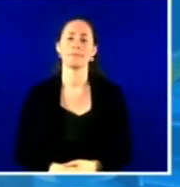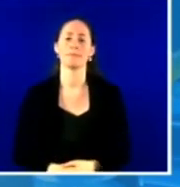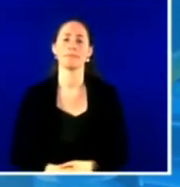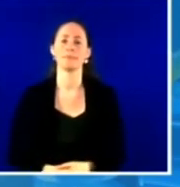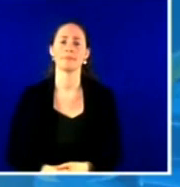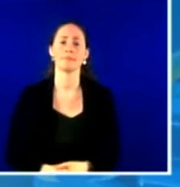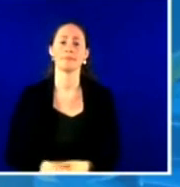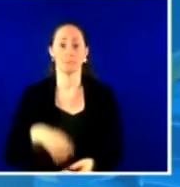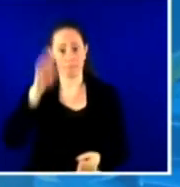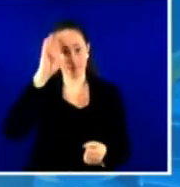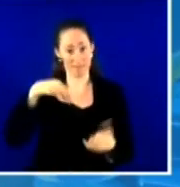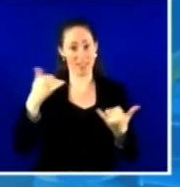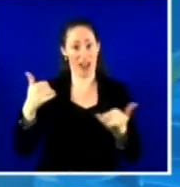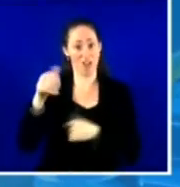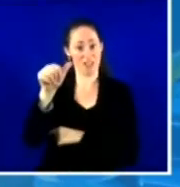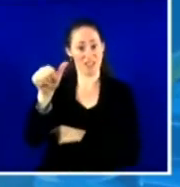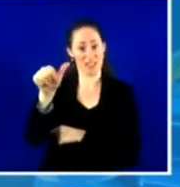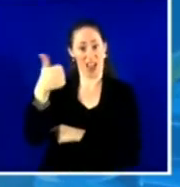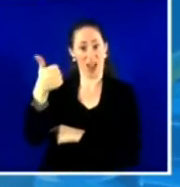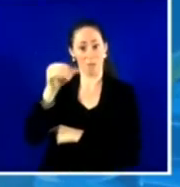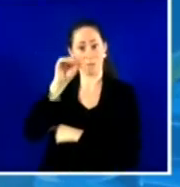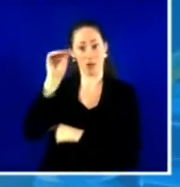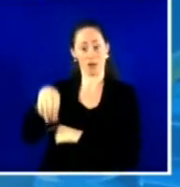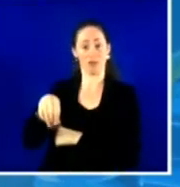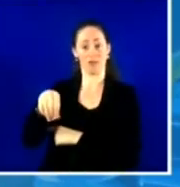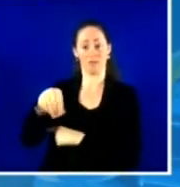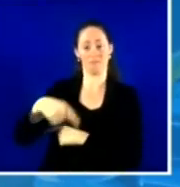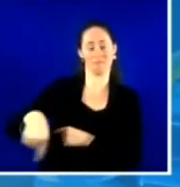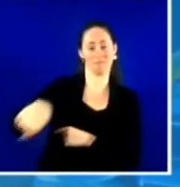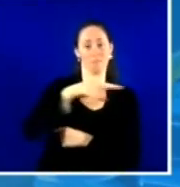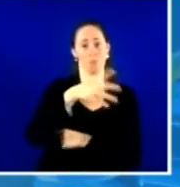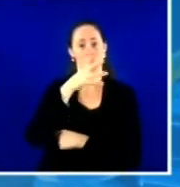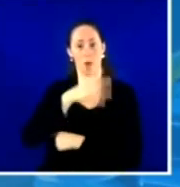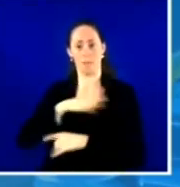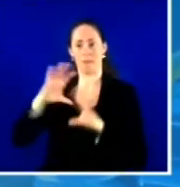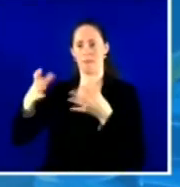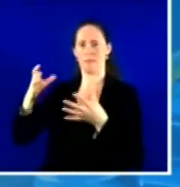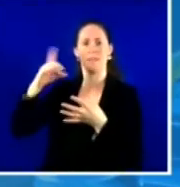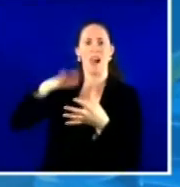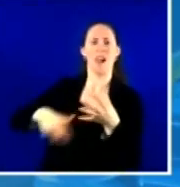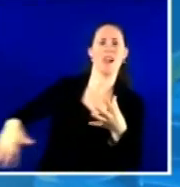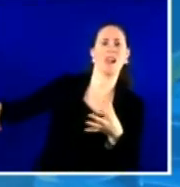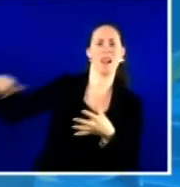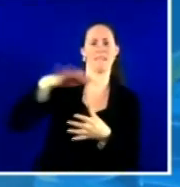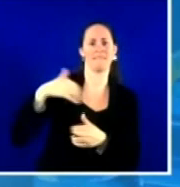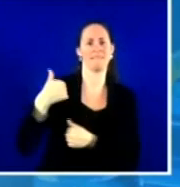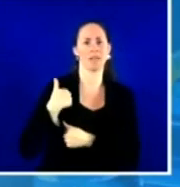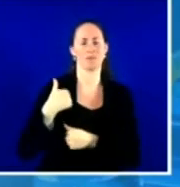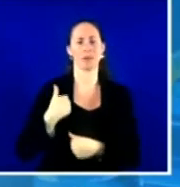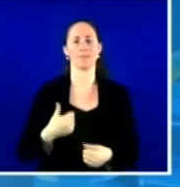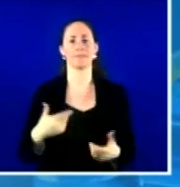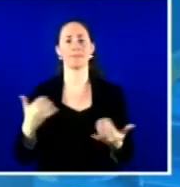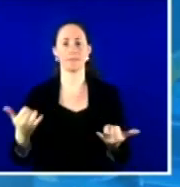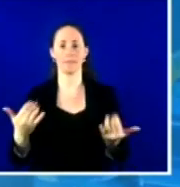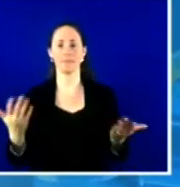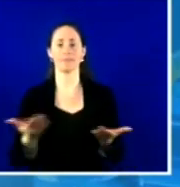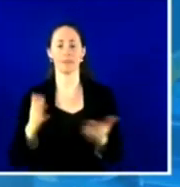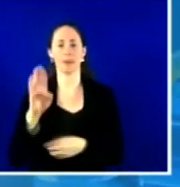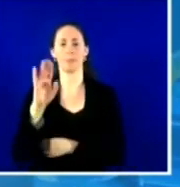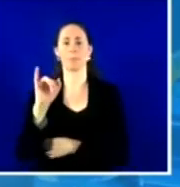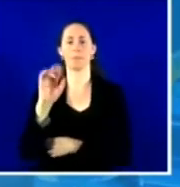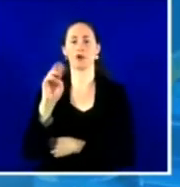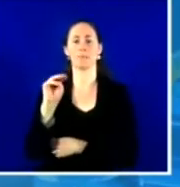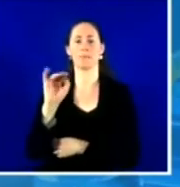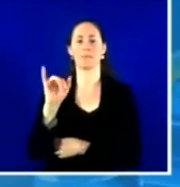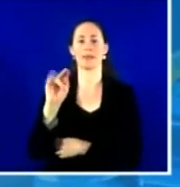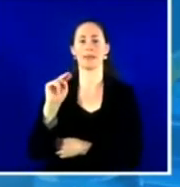And in Birmingham, we have close to 9,000 women. So definitely has been a focus for us. I think somebody has already